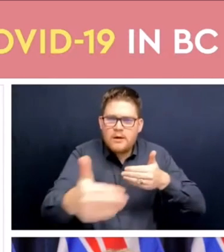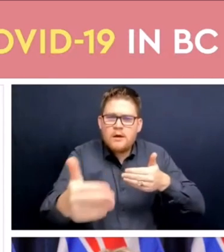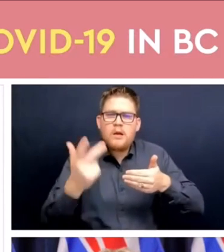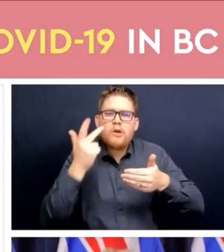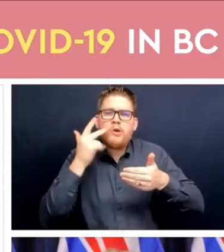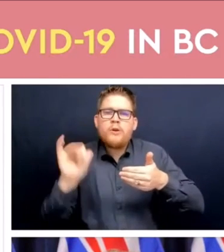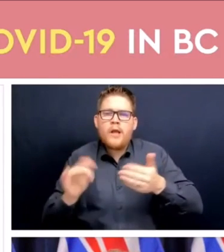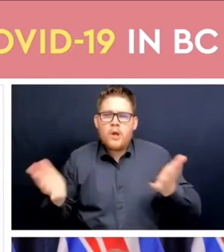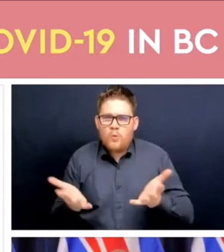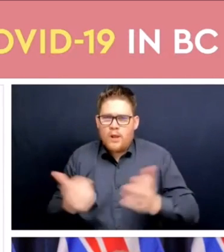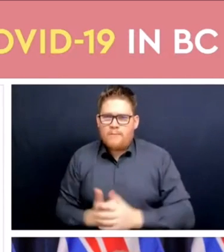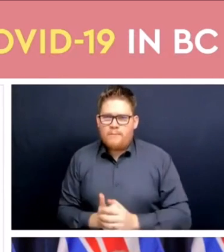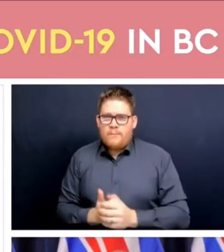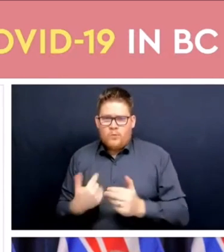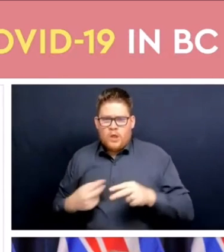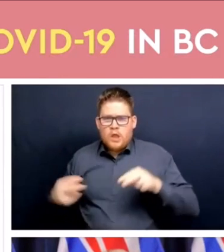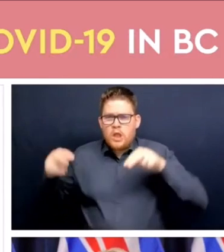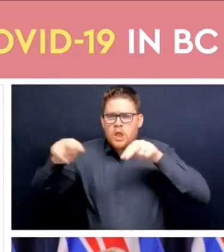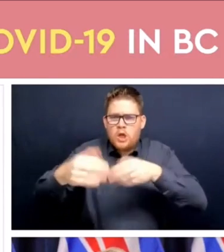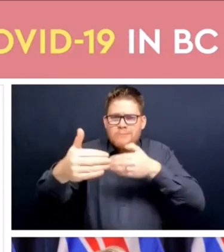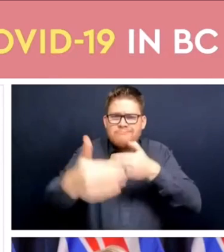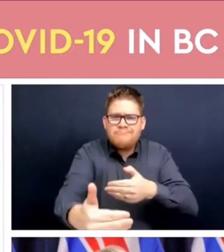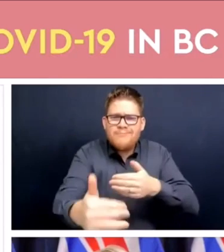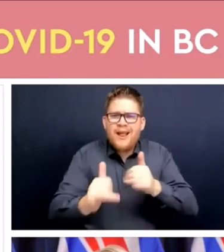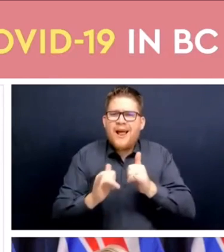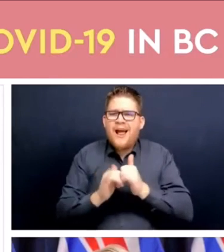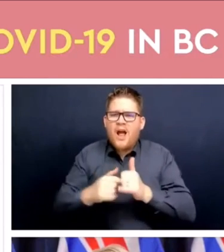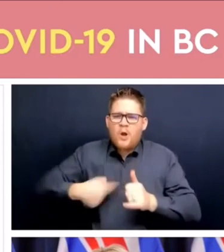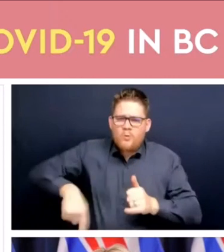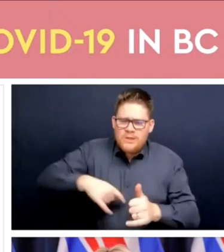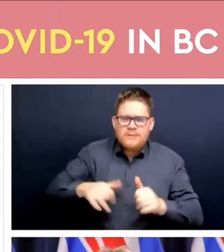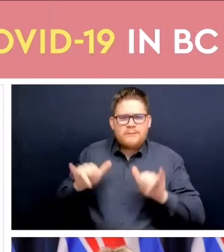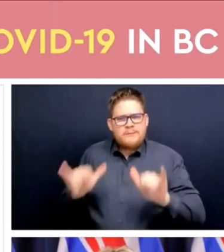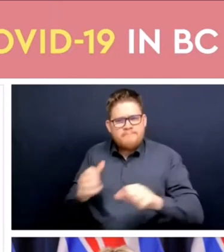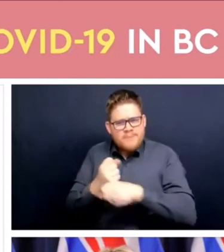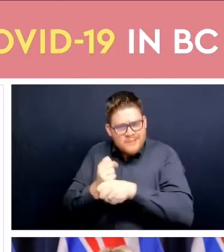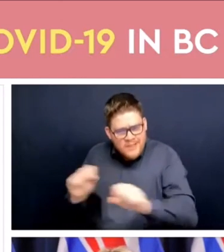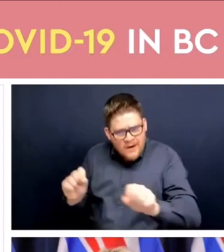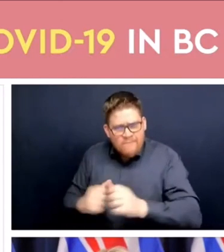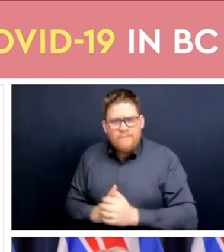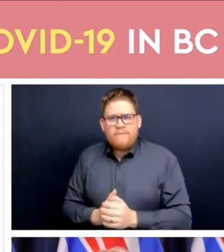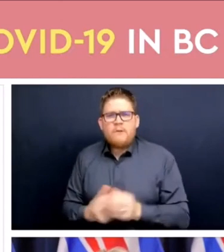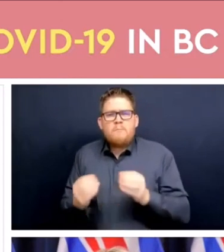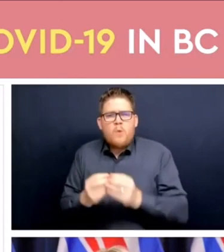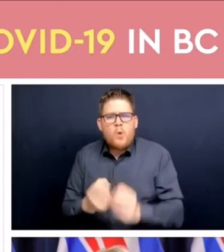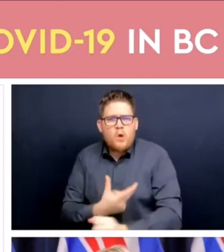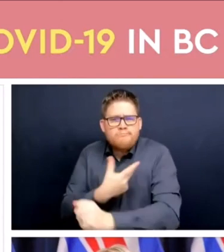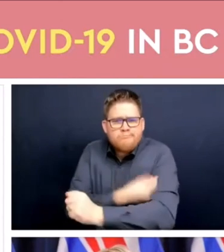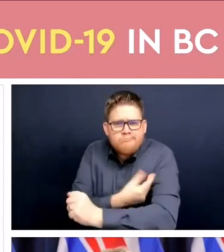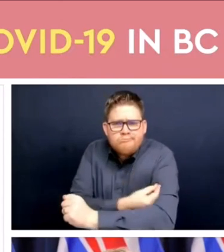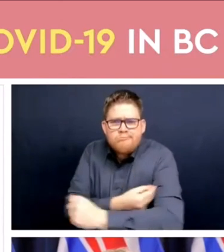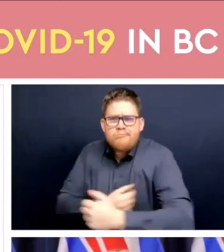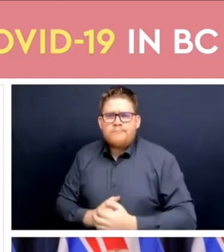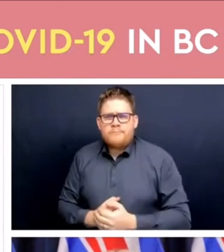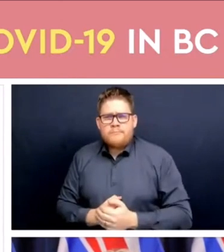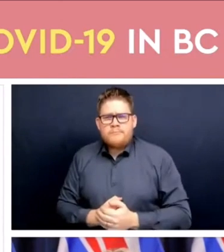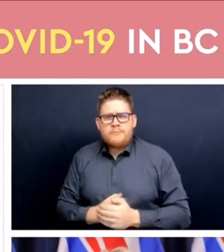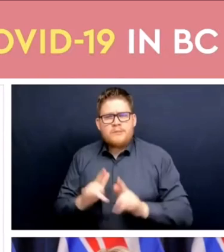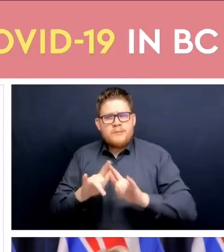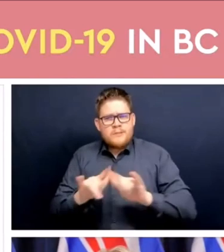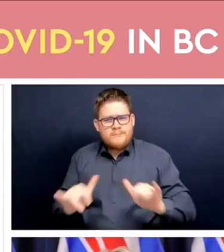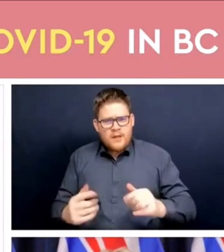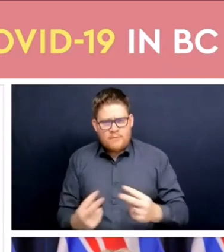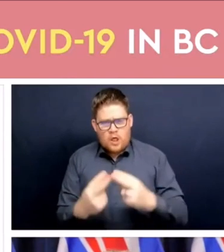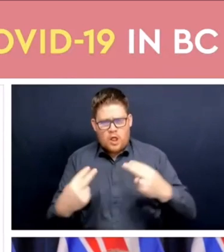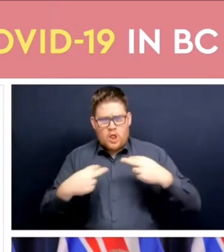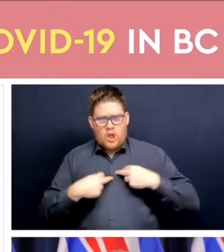safe including immunization and focusing attention on the things that we do for ourselves based on our own risk